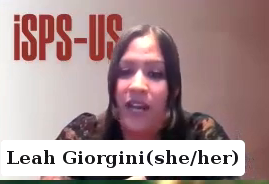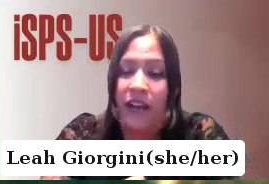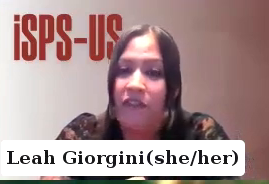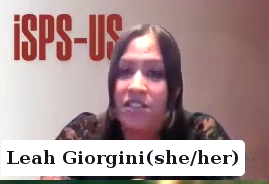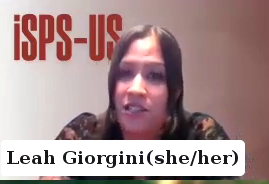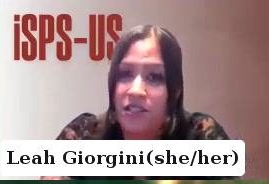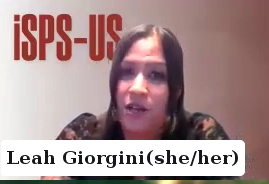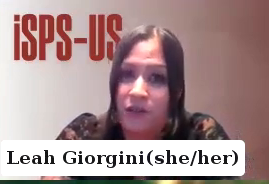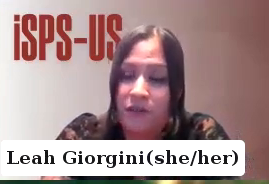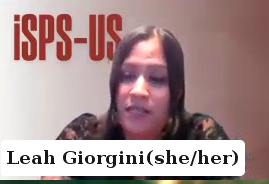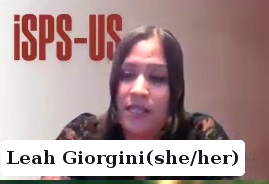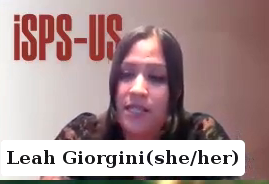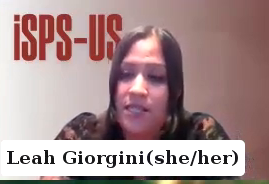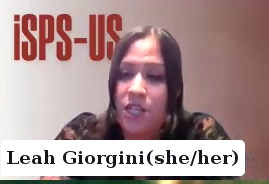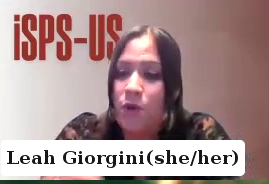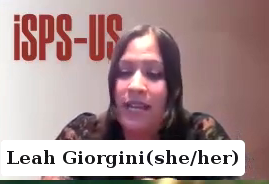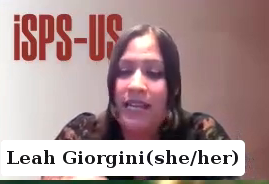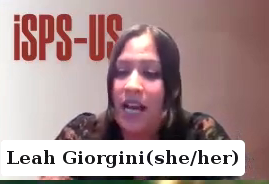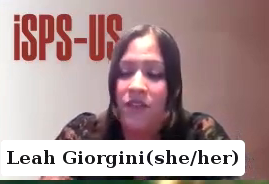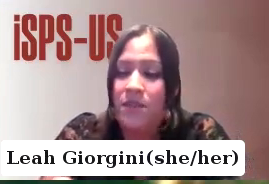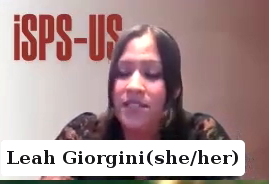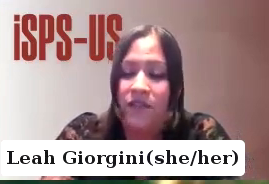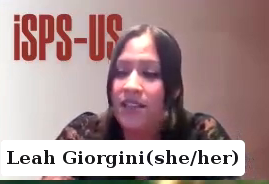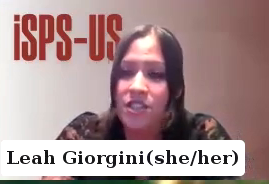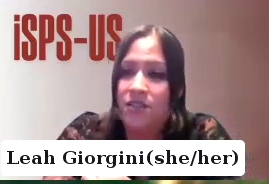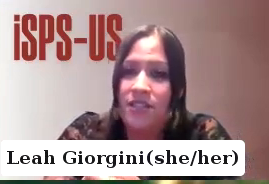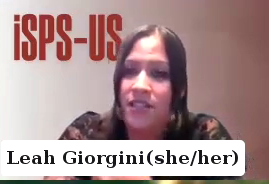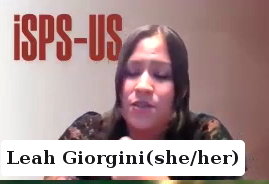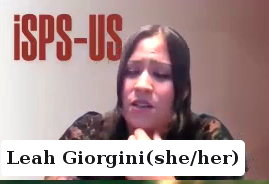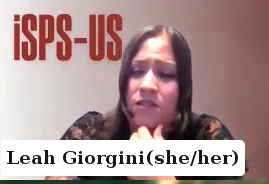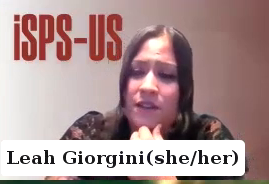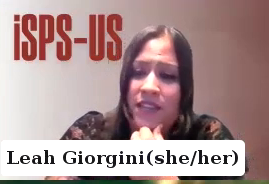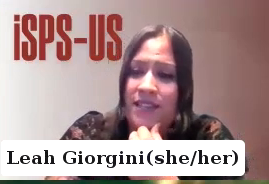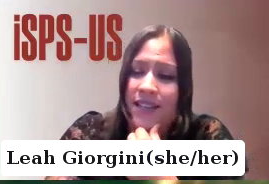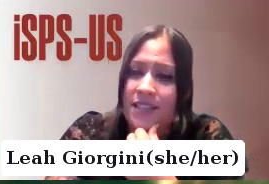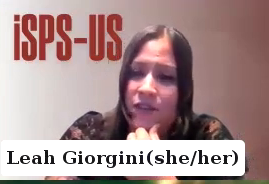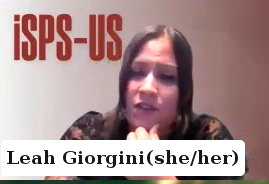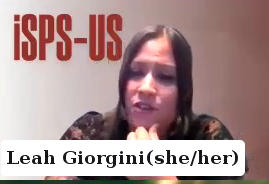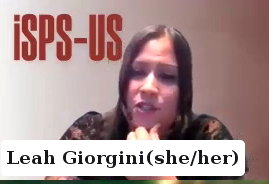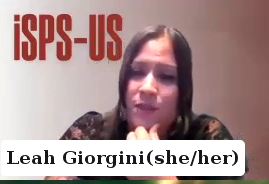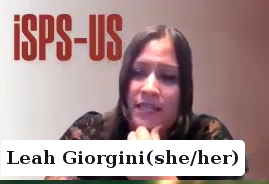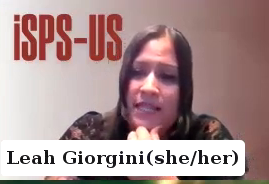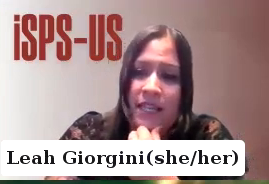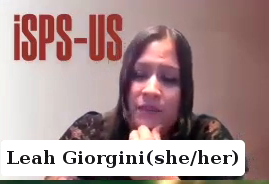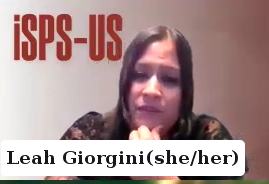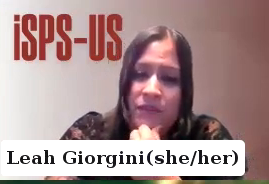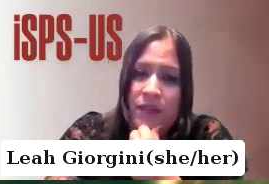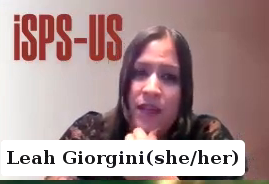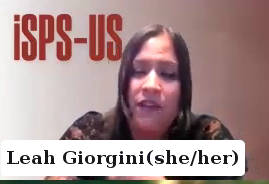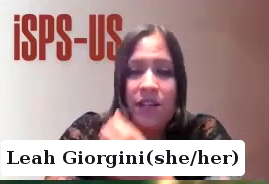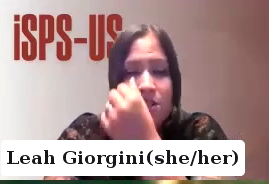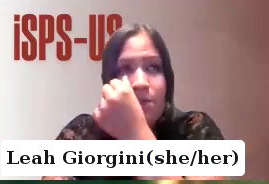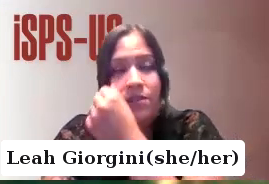with a knife, fractured her skull. So we were in and out of domestic violence shelters, and I saw a whole lot of things that a seven-year-old should not be seeing.